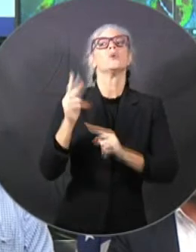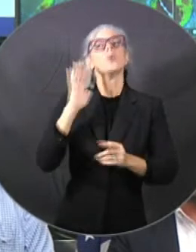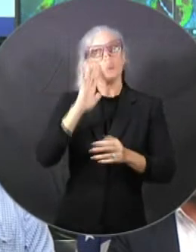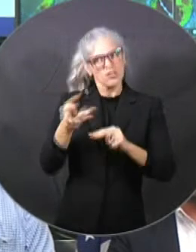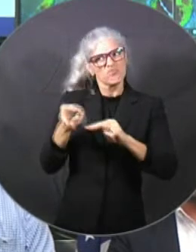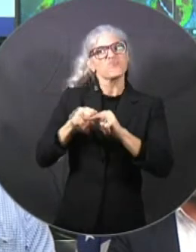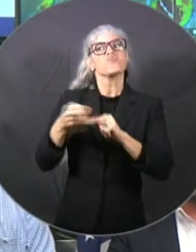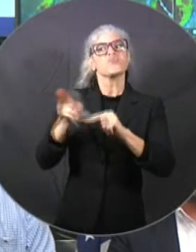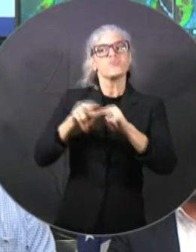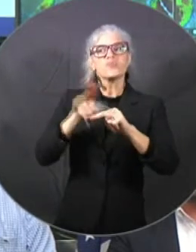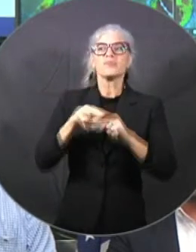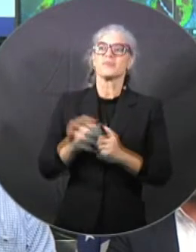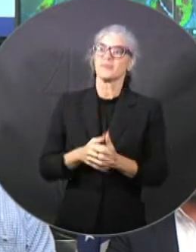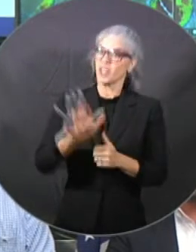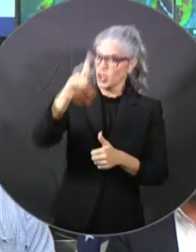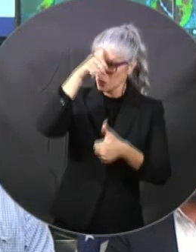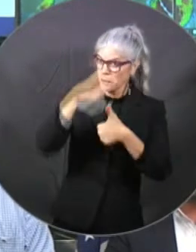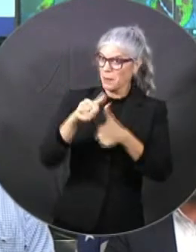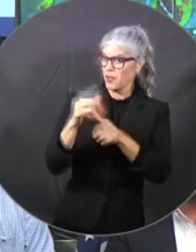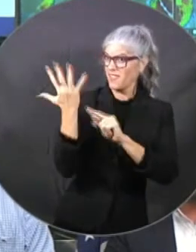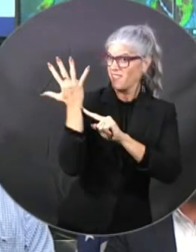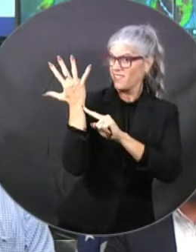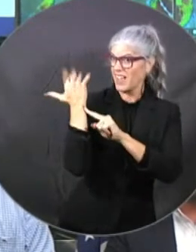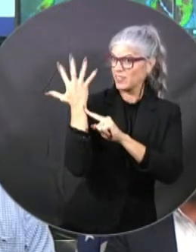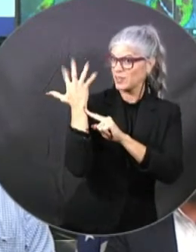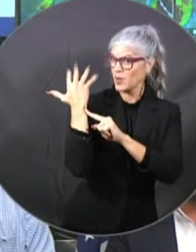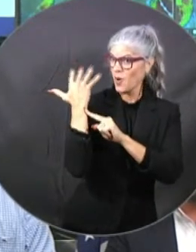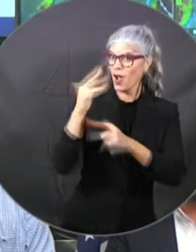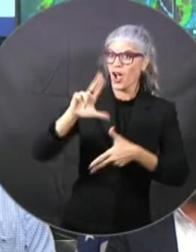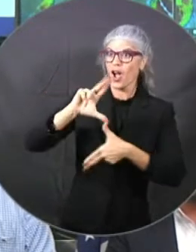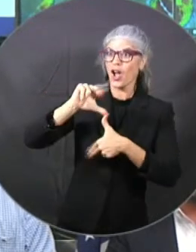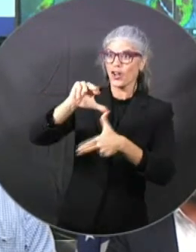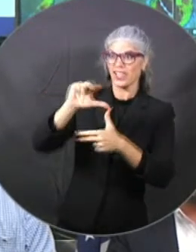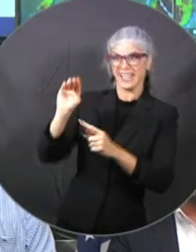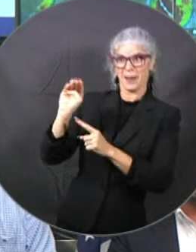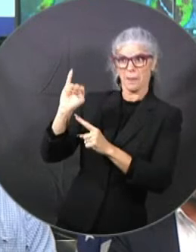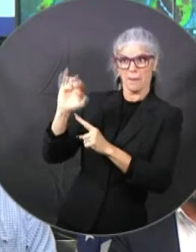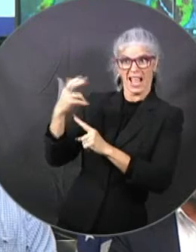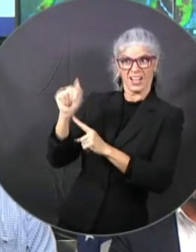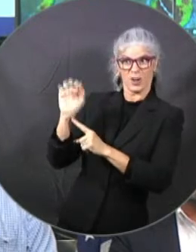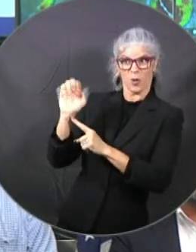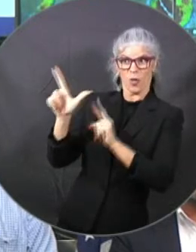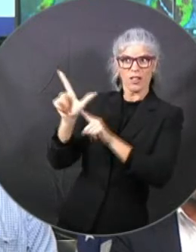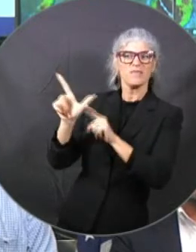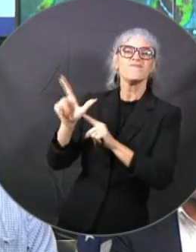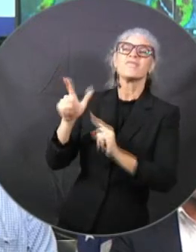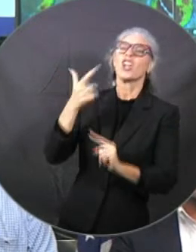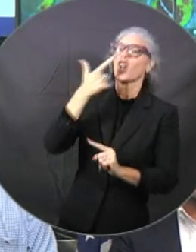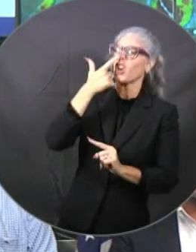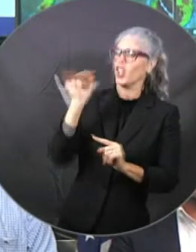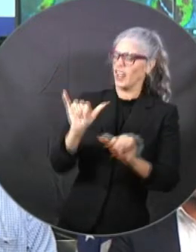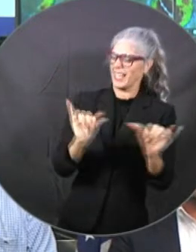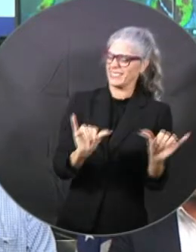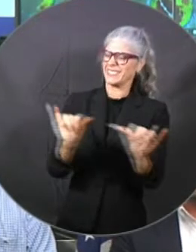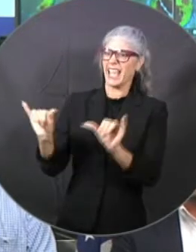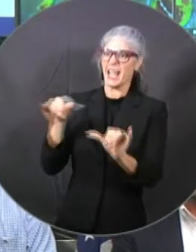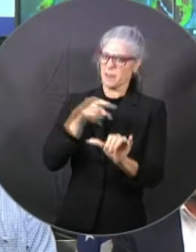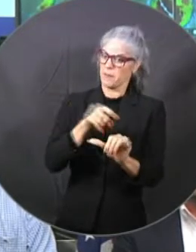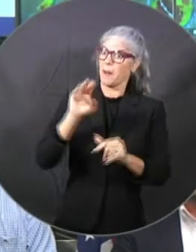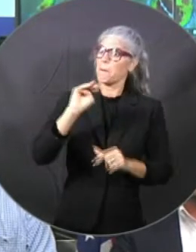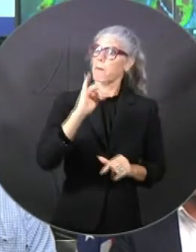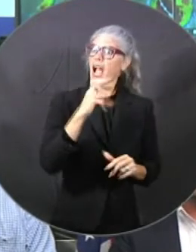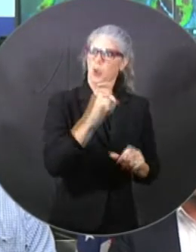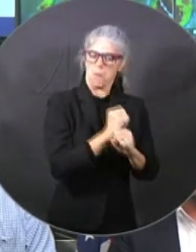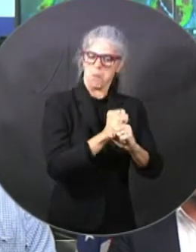Michael that continued to gather strength. So so this is going to be a major impact and Floridian should expect that